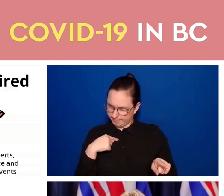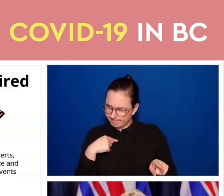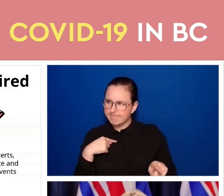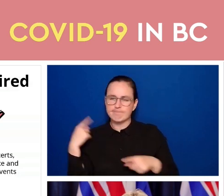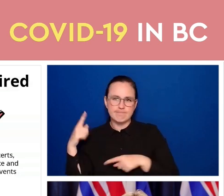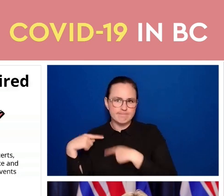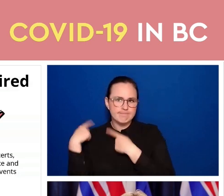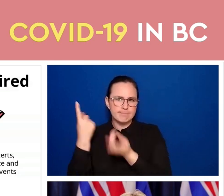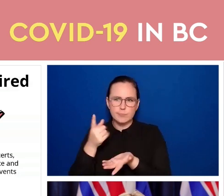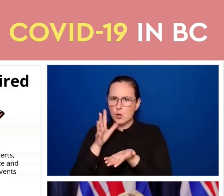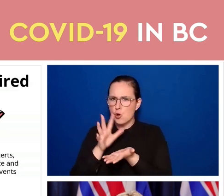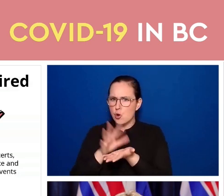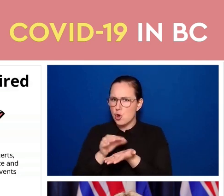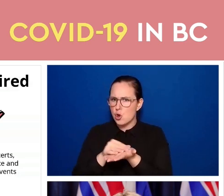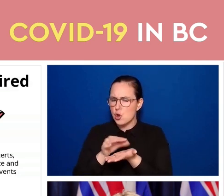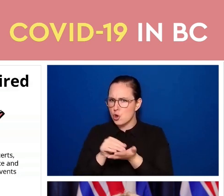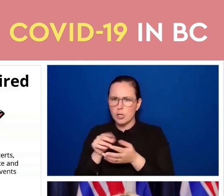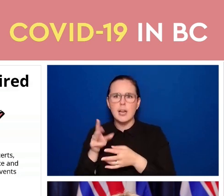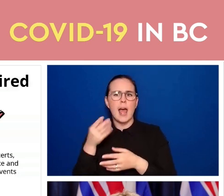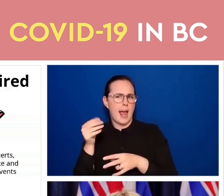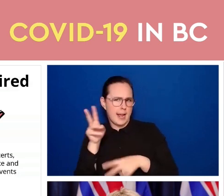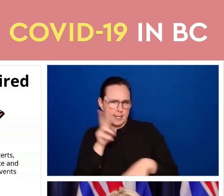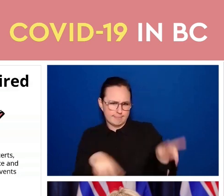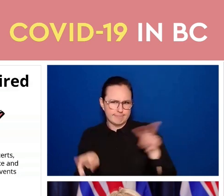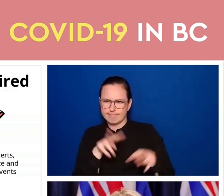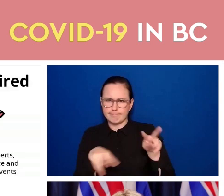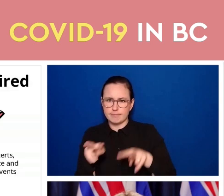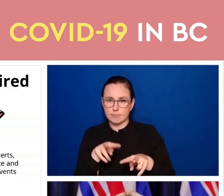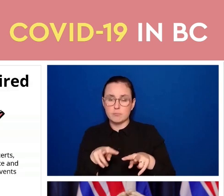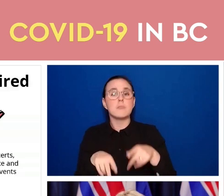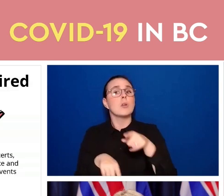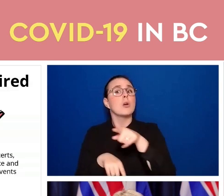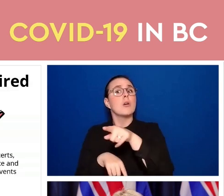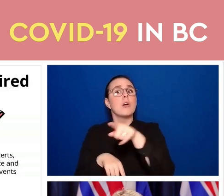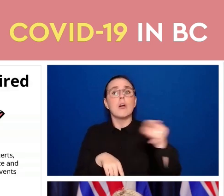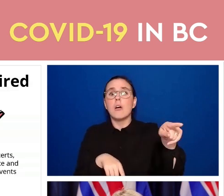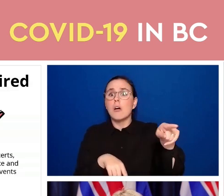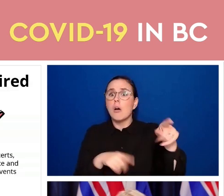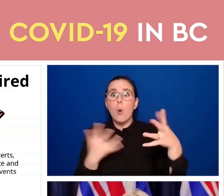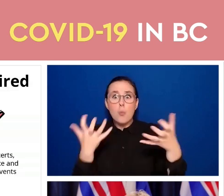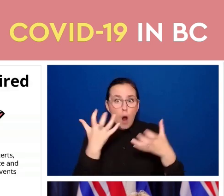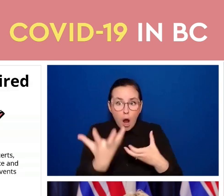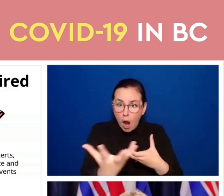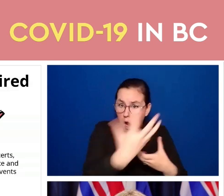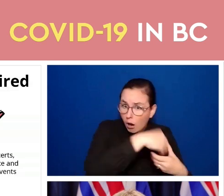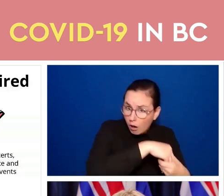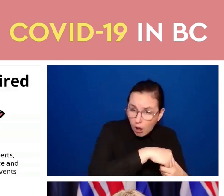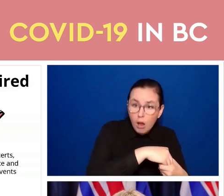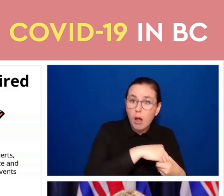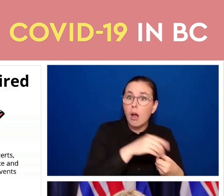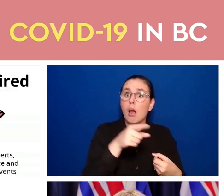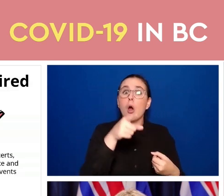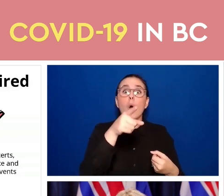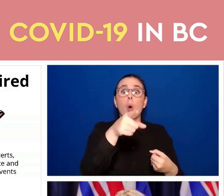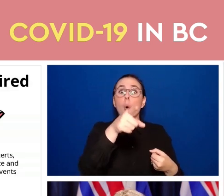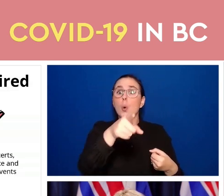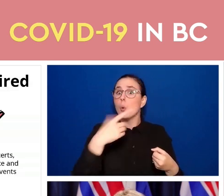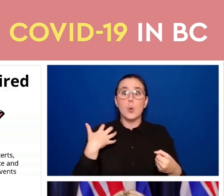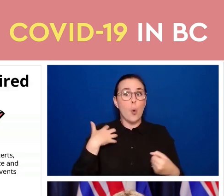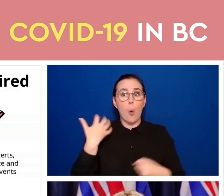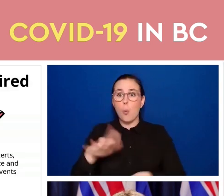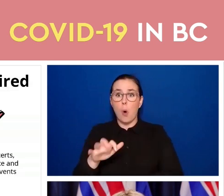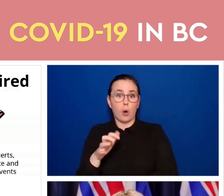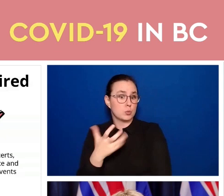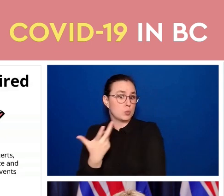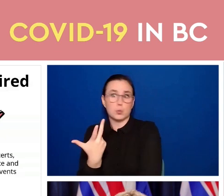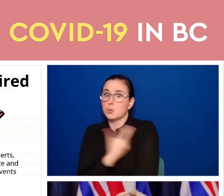you choose not to be immunized, then there's ways that you can support your local restaurants, by continuing to do takeout, by